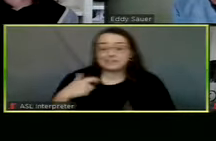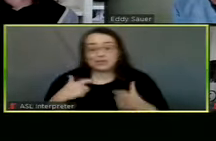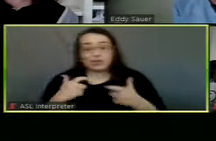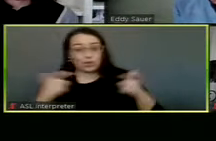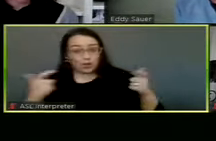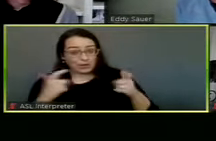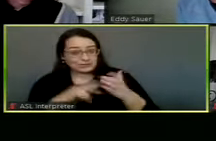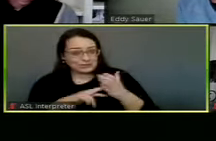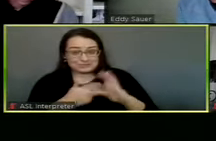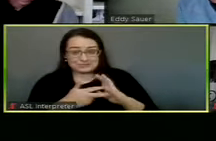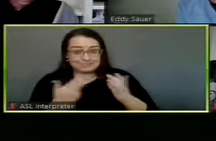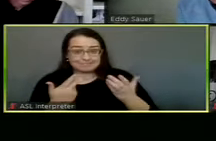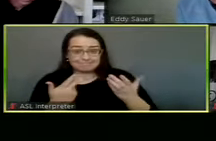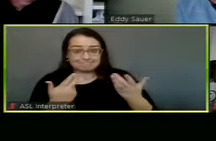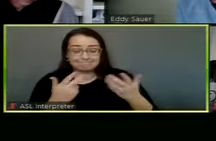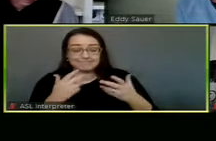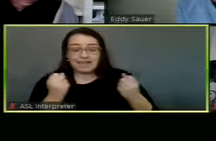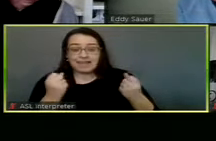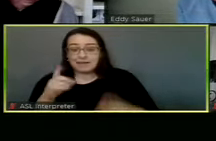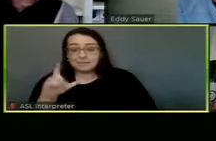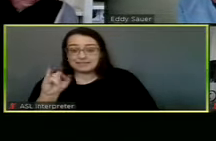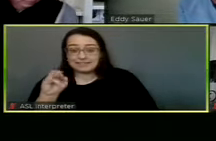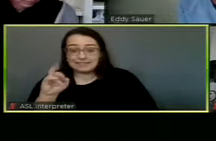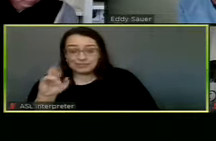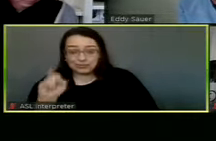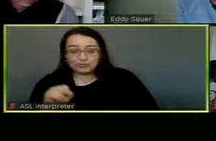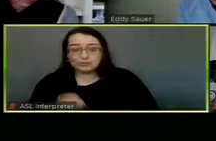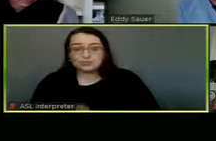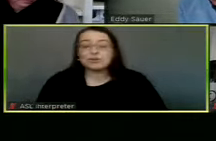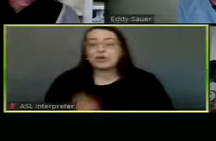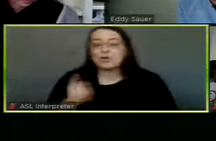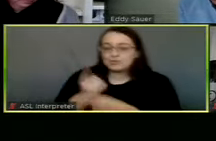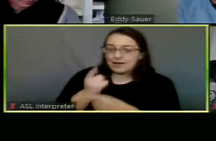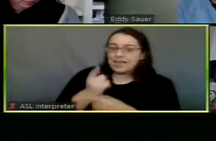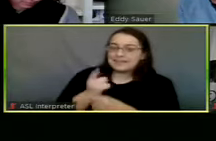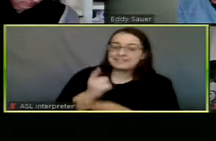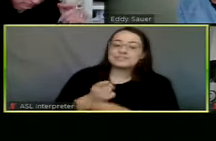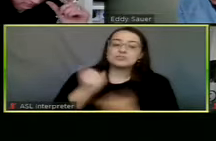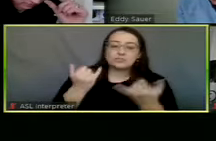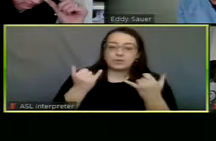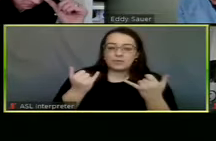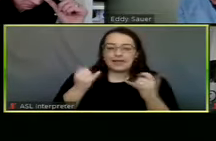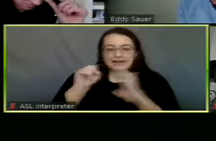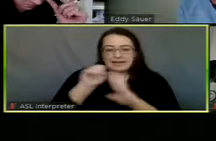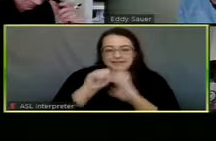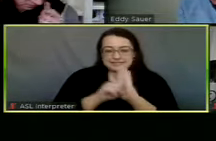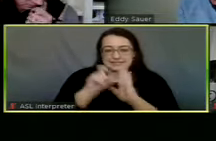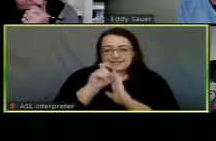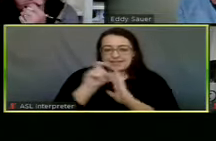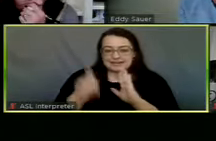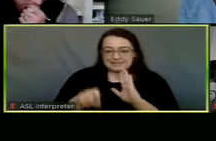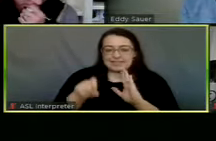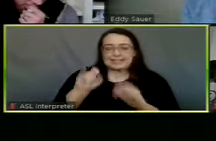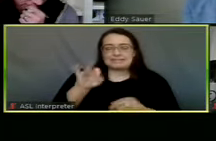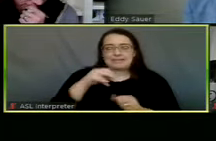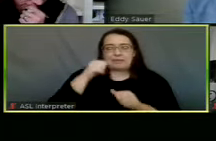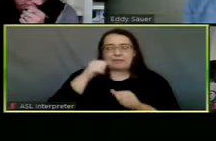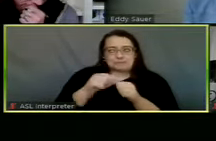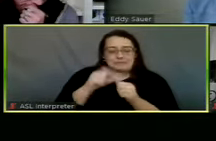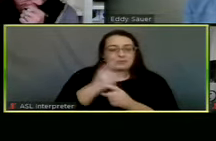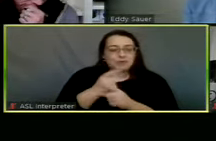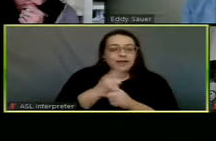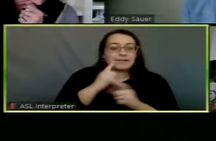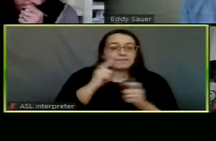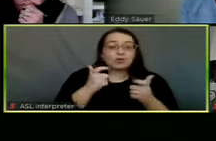how many, uh, you know, litters they might have or something like that. Right. So right now in the state of Texas, if I recall, right, um,